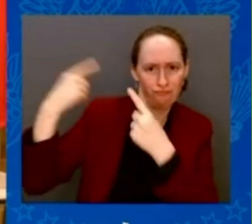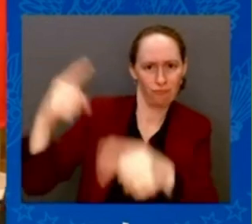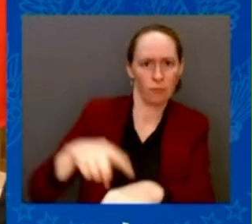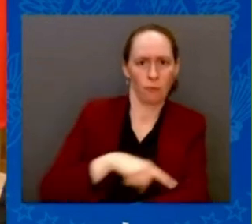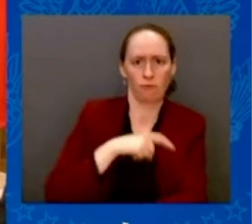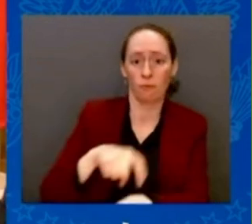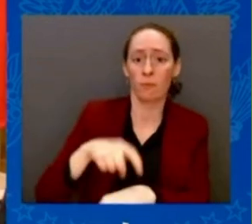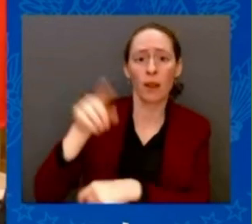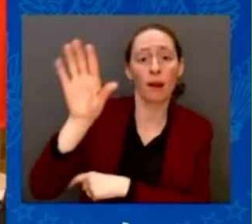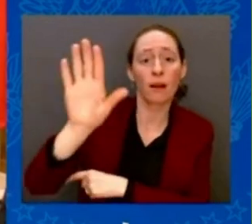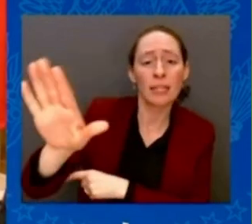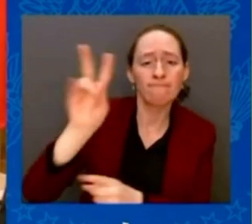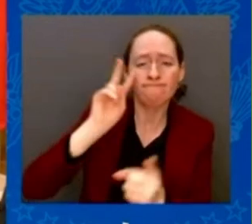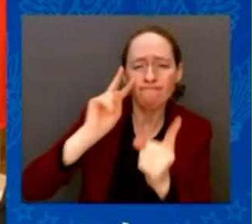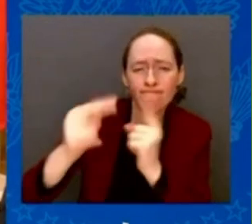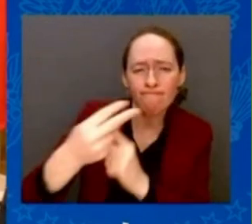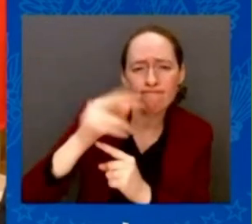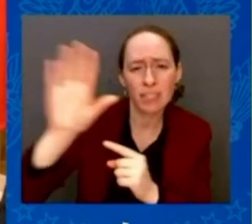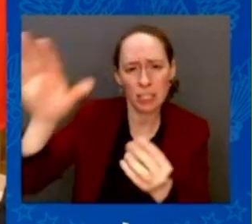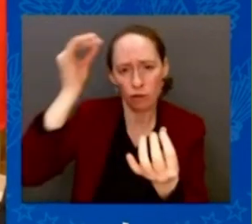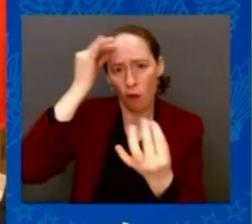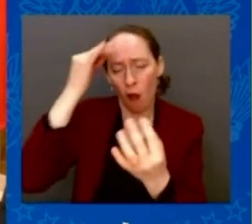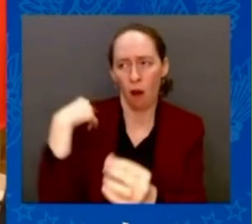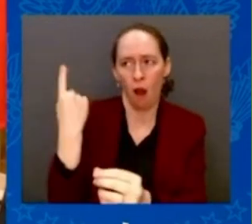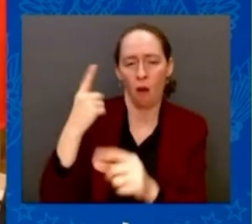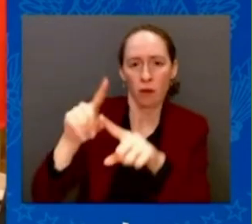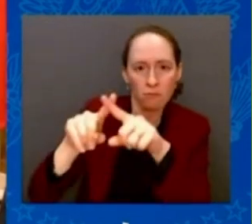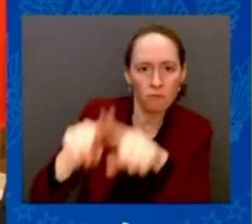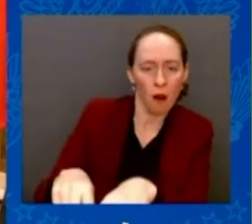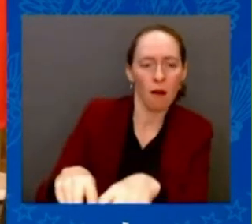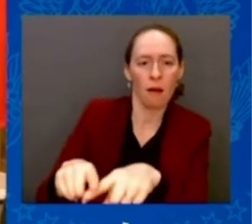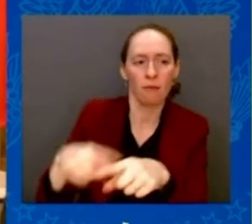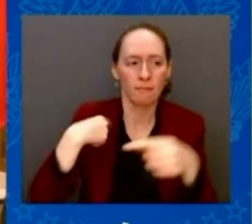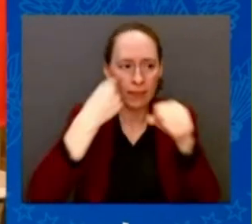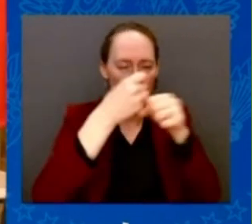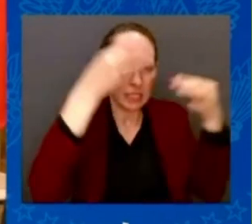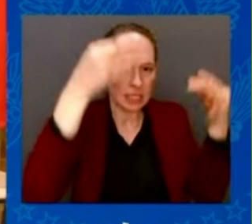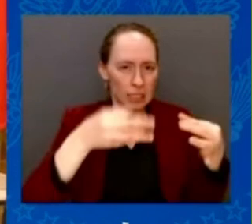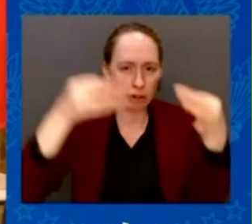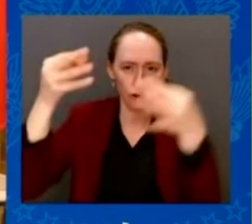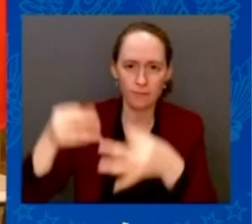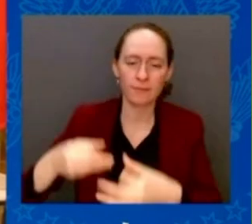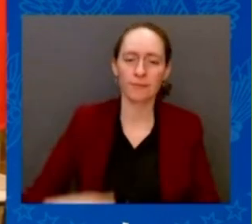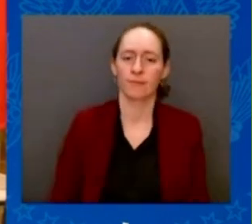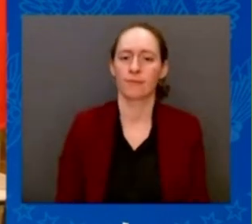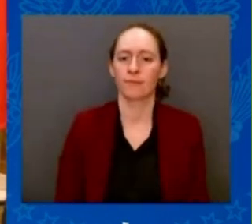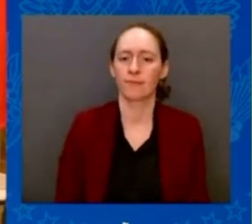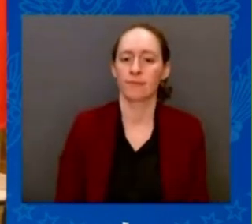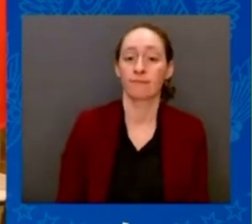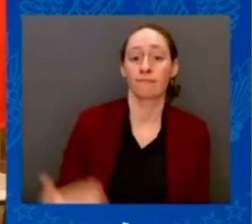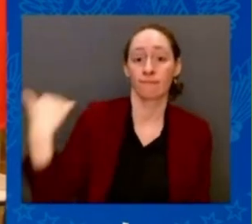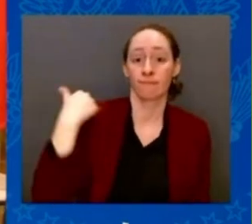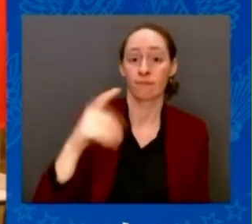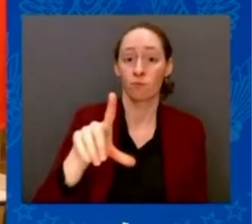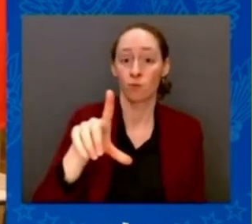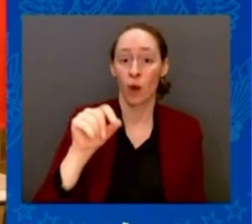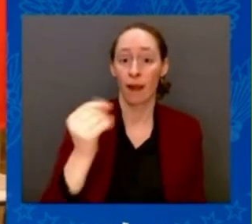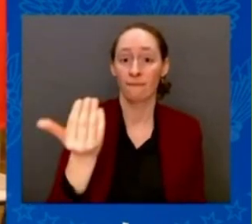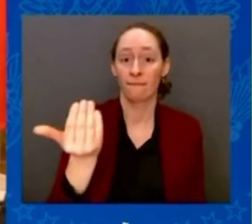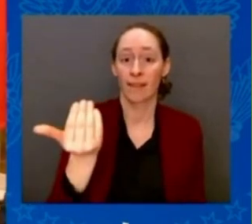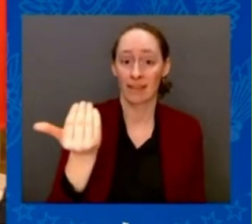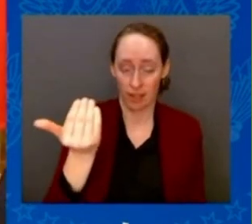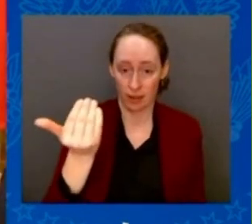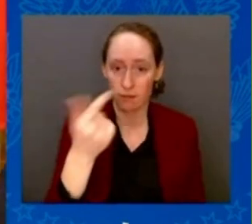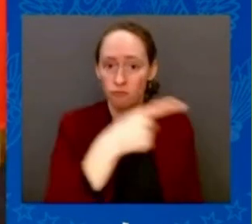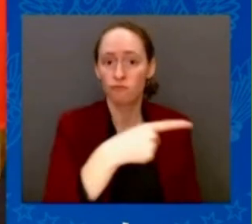2015, after Russia attempted annexation of Crimea. And today, as we approach the one